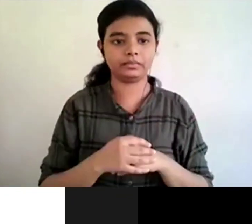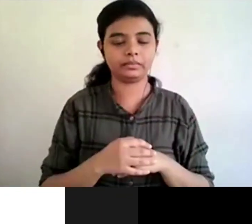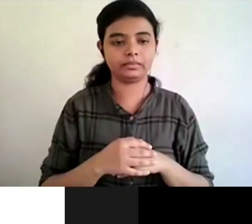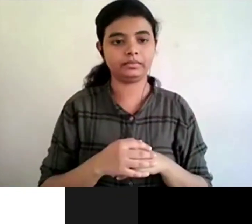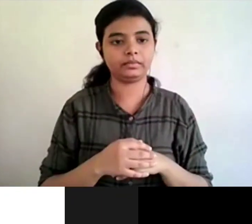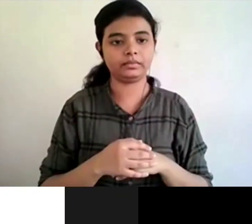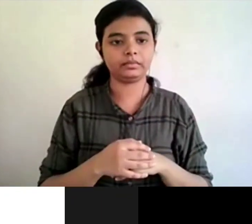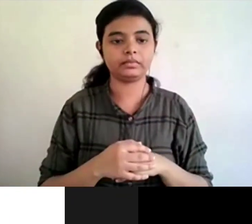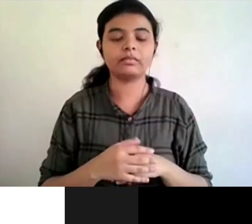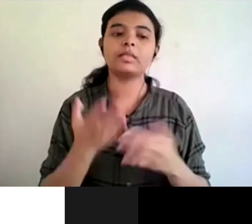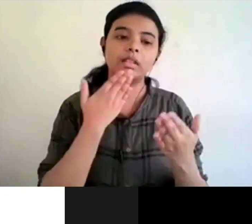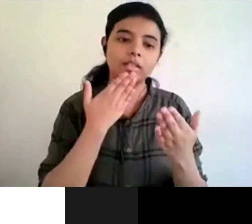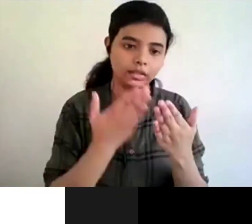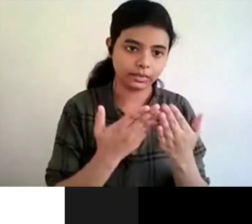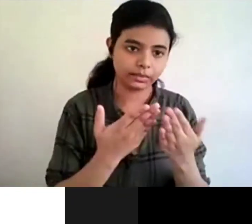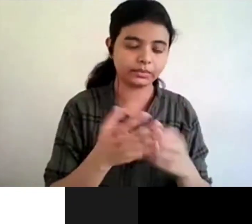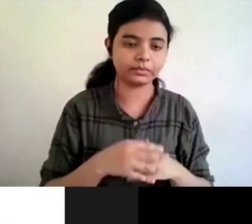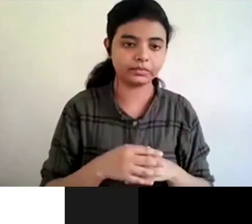thank you